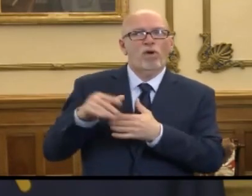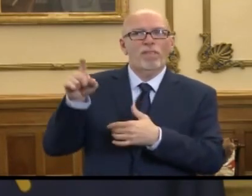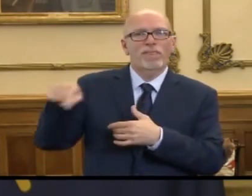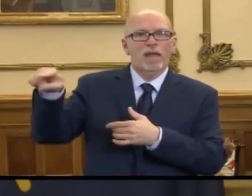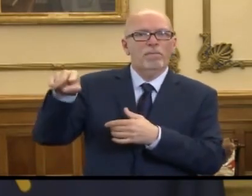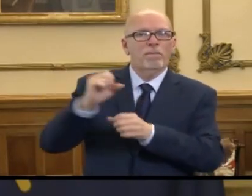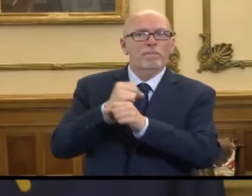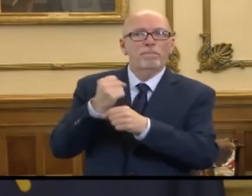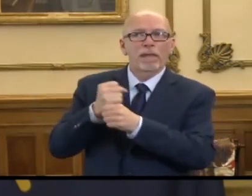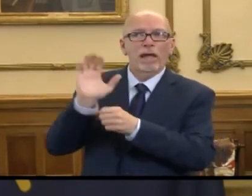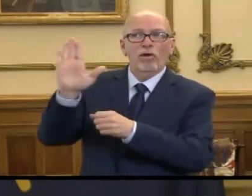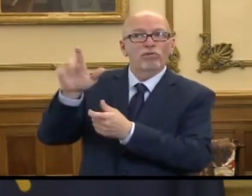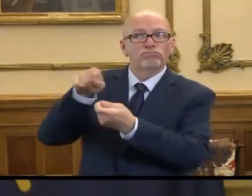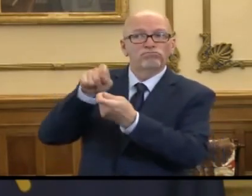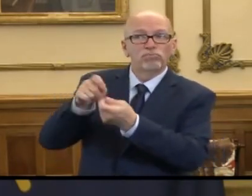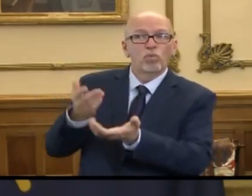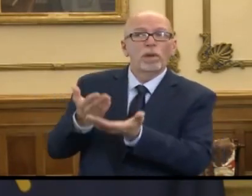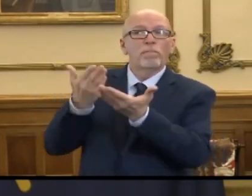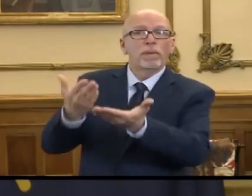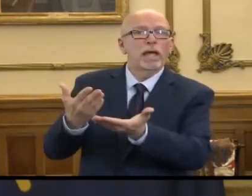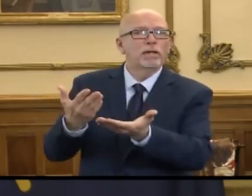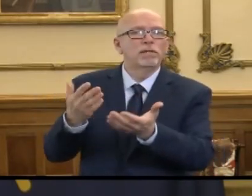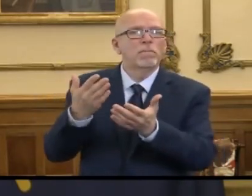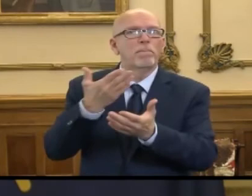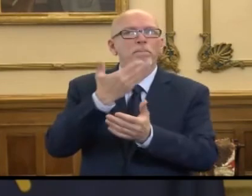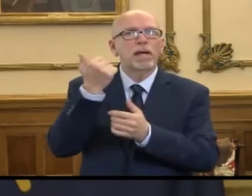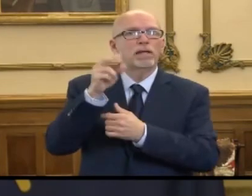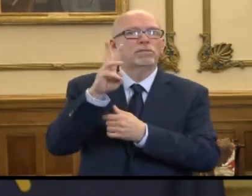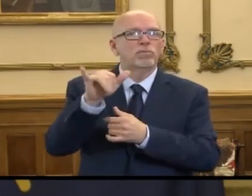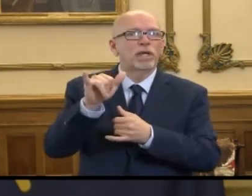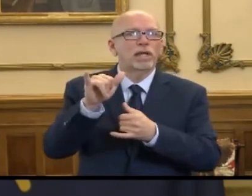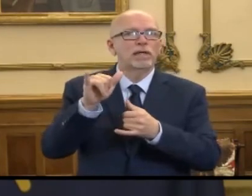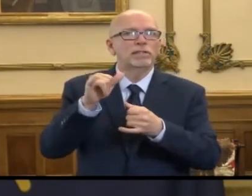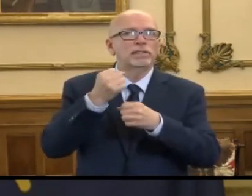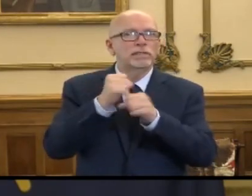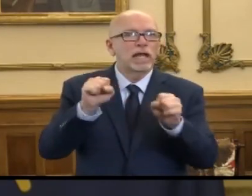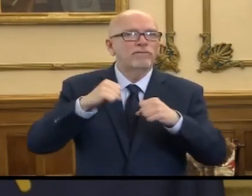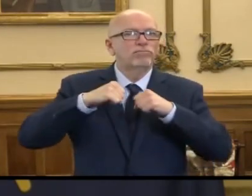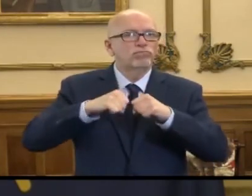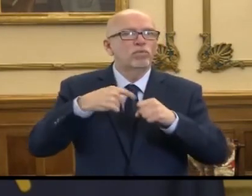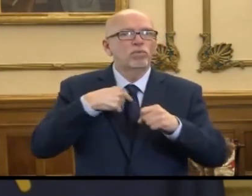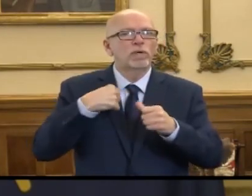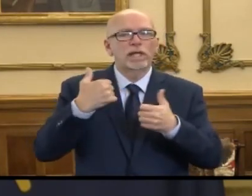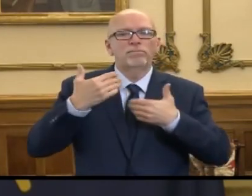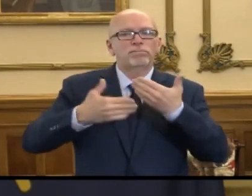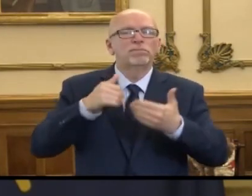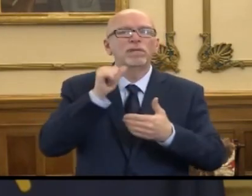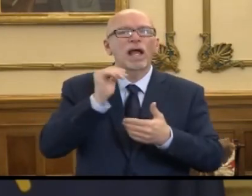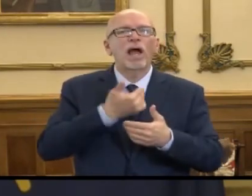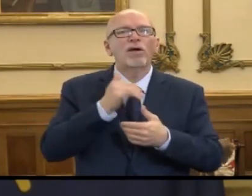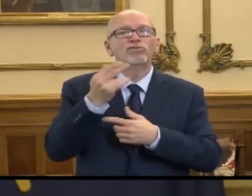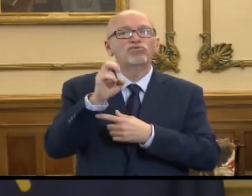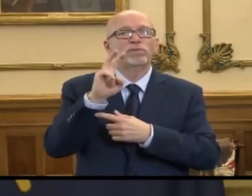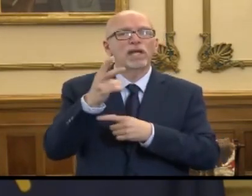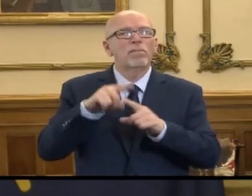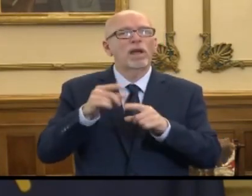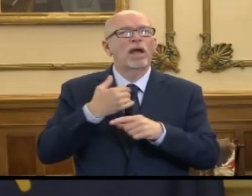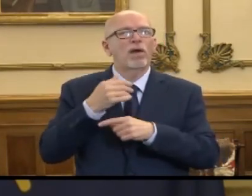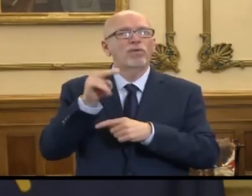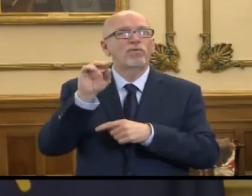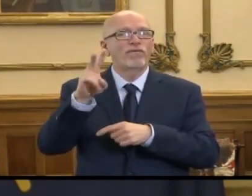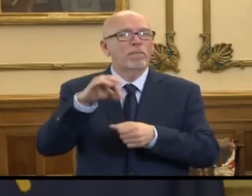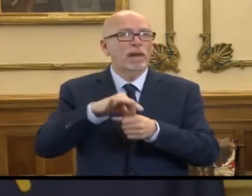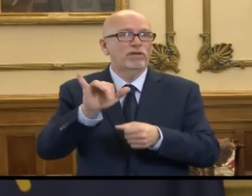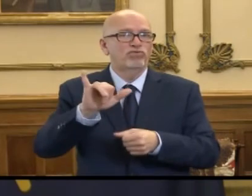make a specific recommendation on how we can safely and securely carry out not just our June 2nd, but our November election.